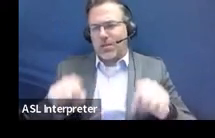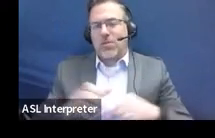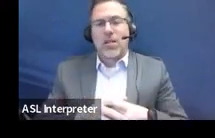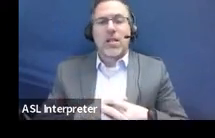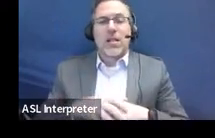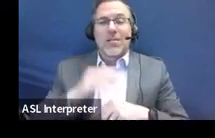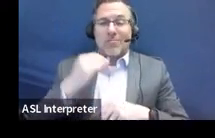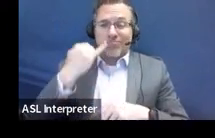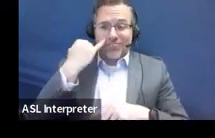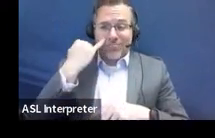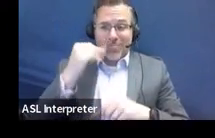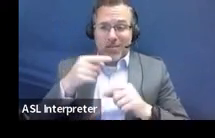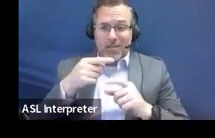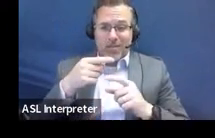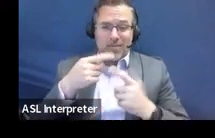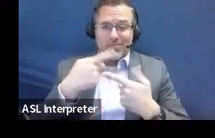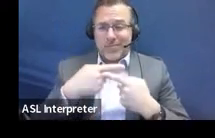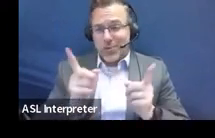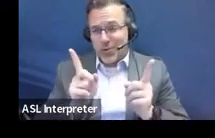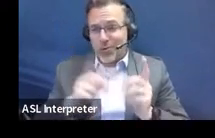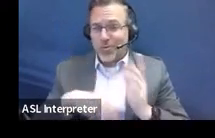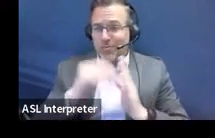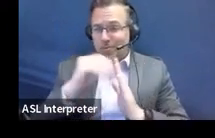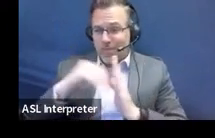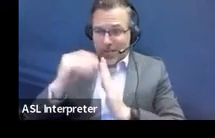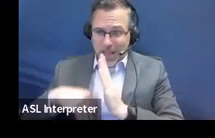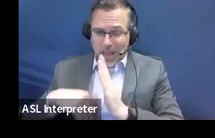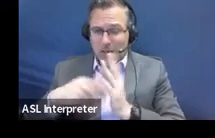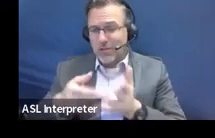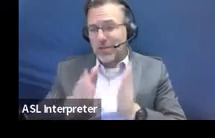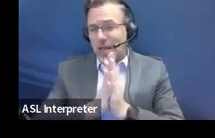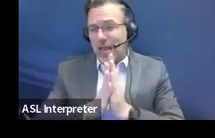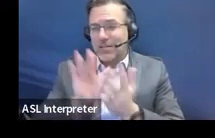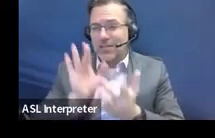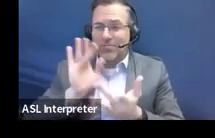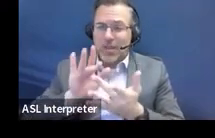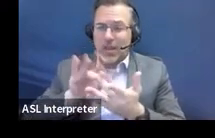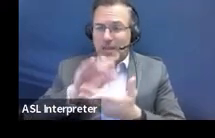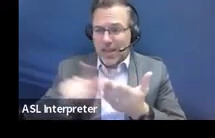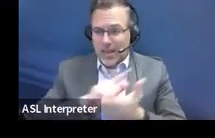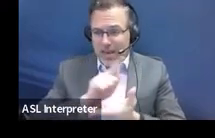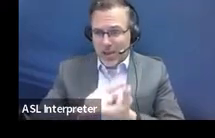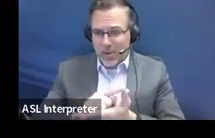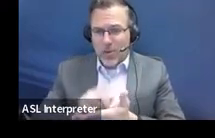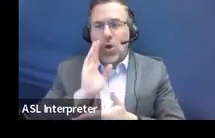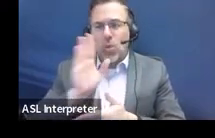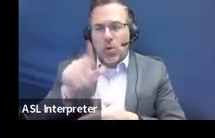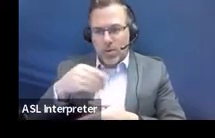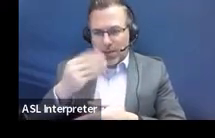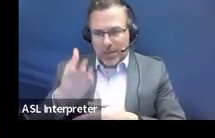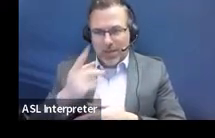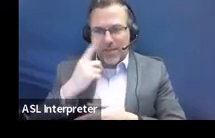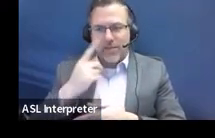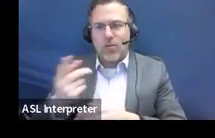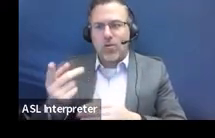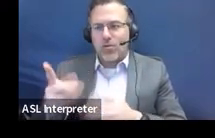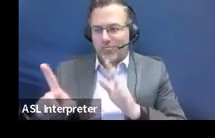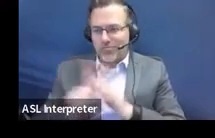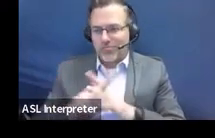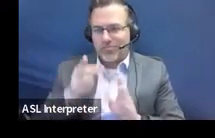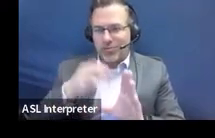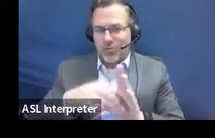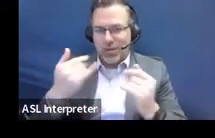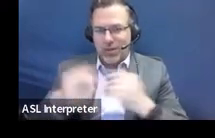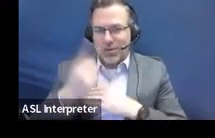you fill that out and request a contact hour, you will get a contact hour for attending today's office